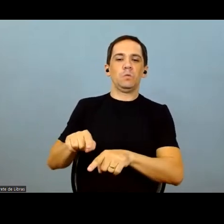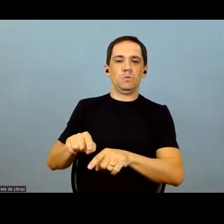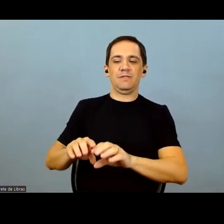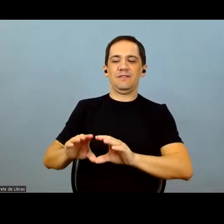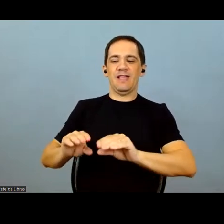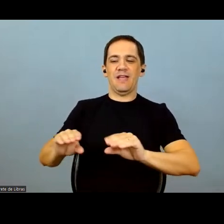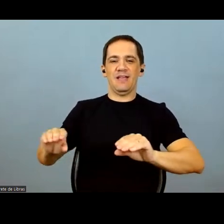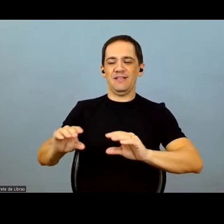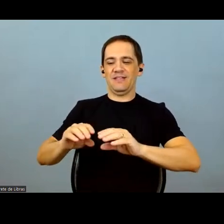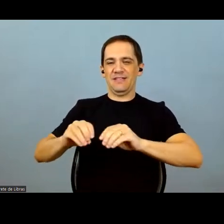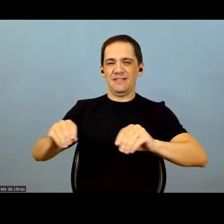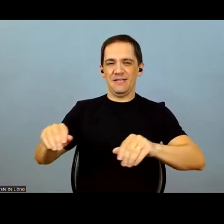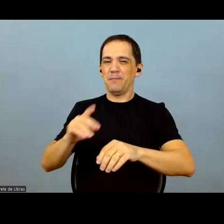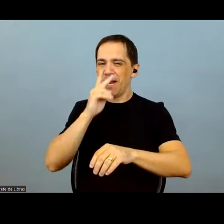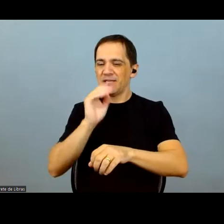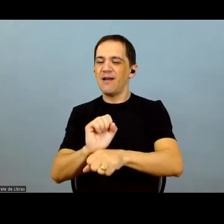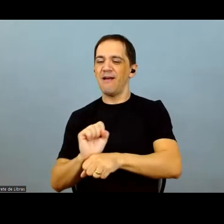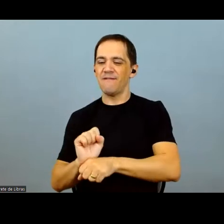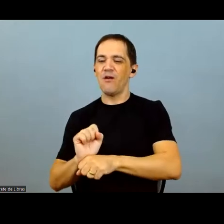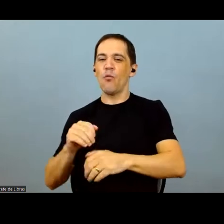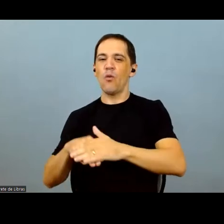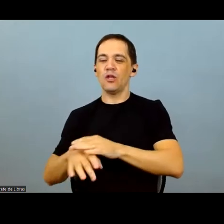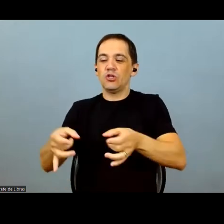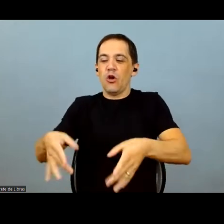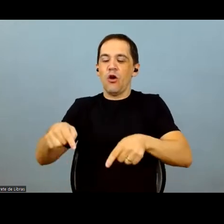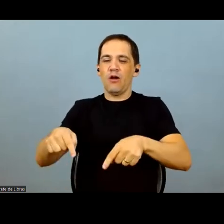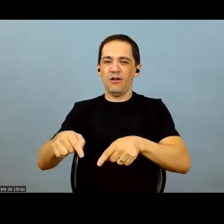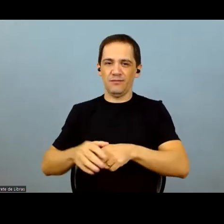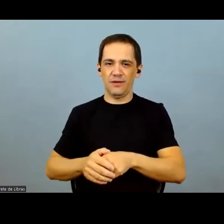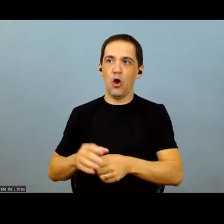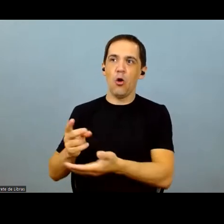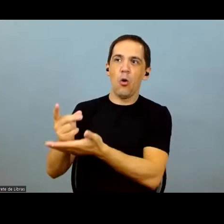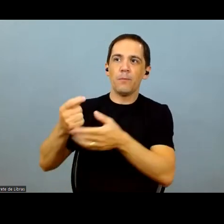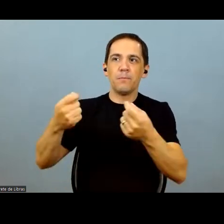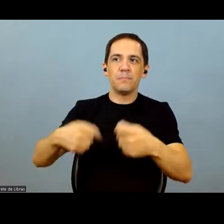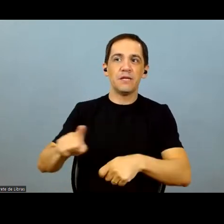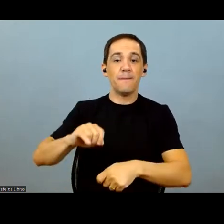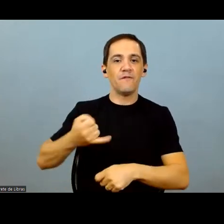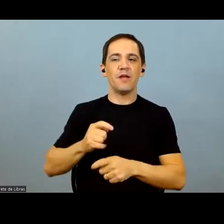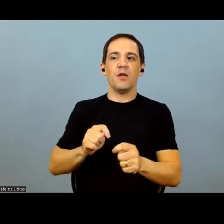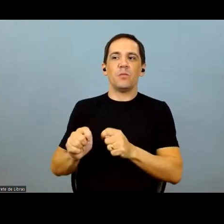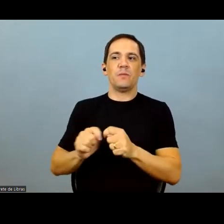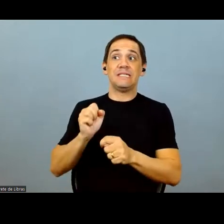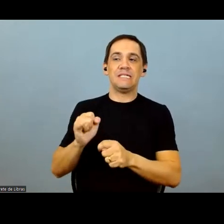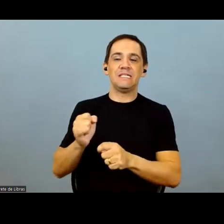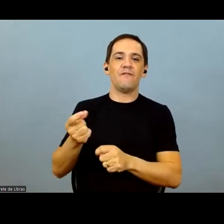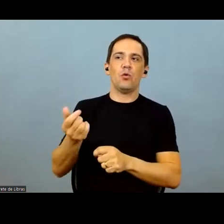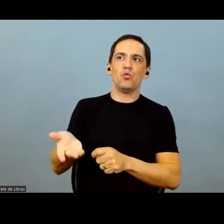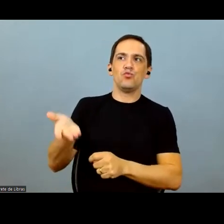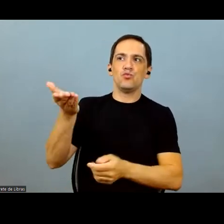sacrificing yield using the phosphorus in the soil.